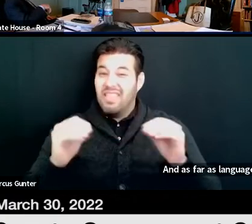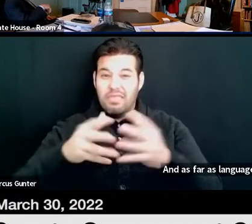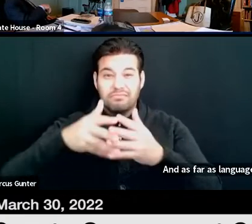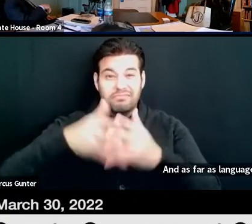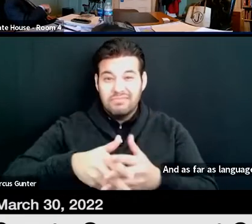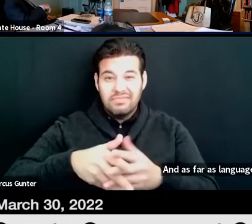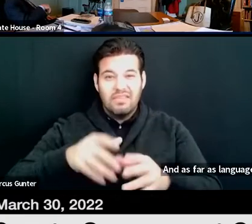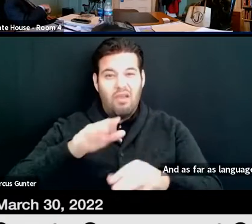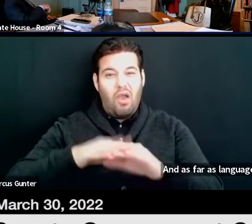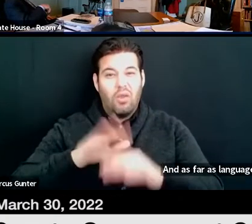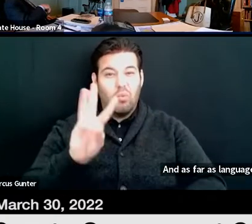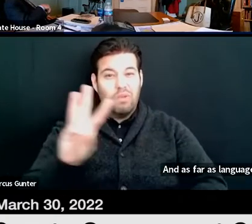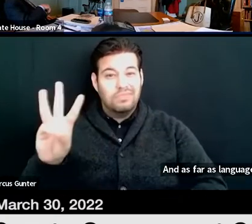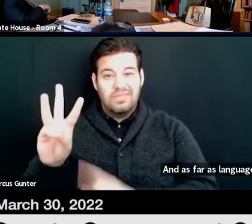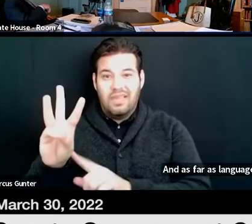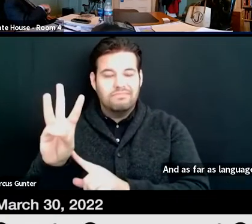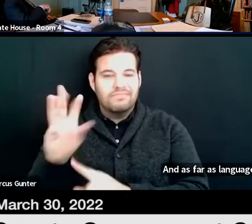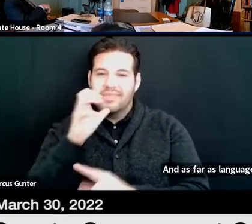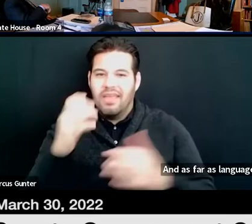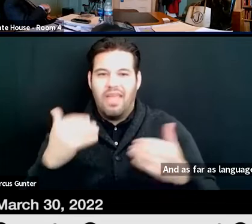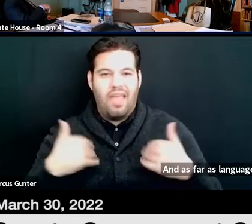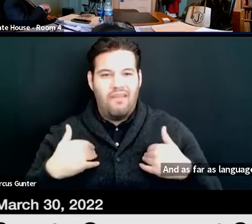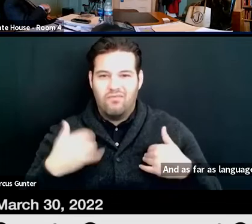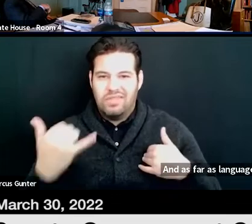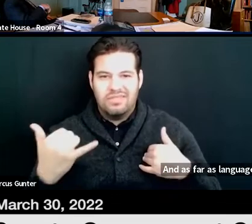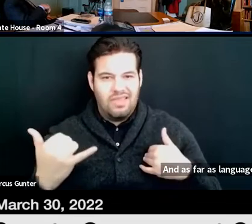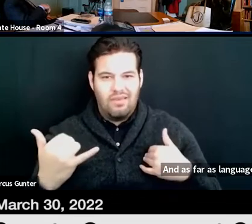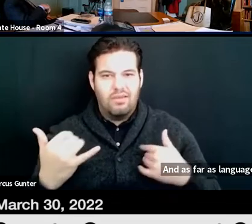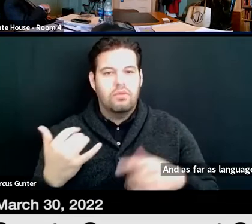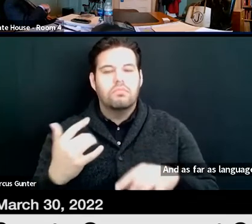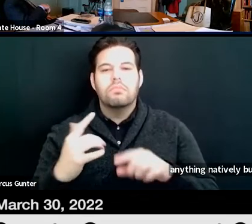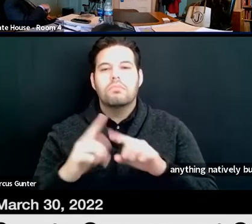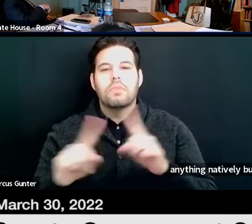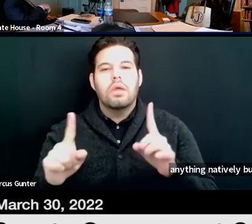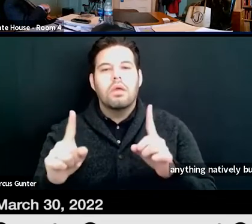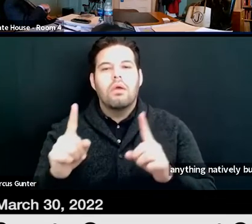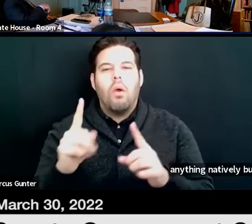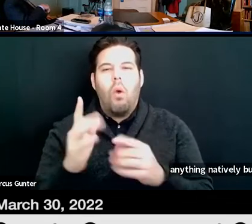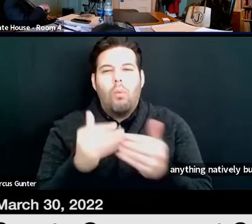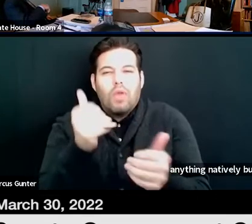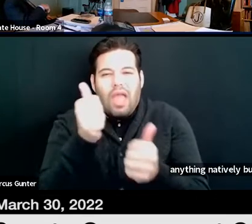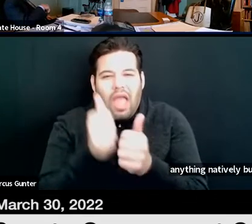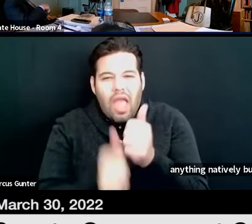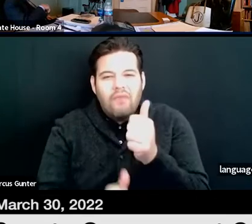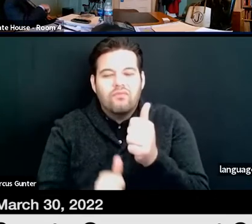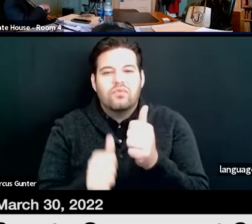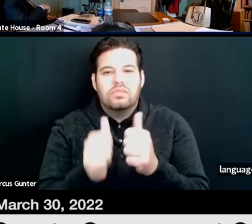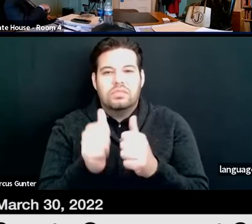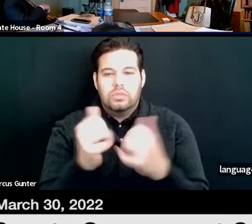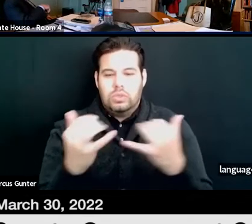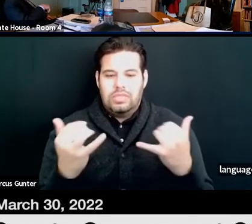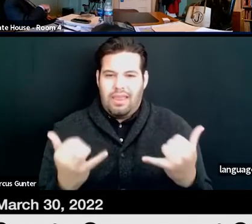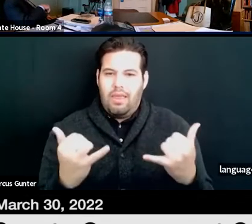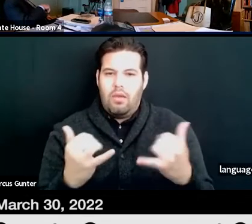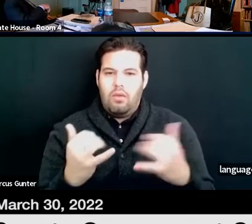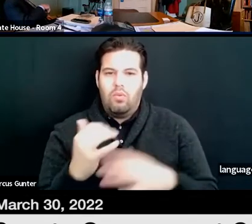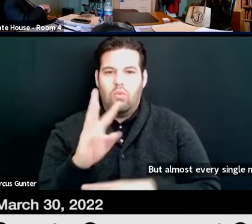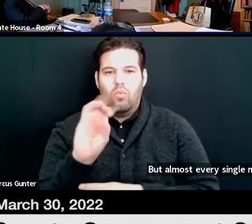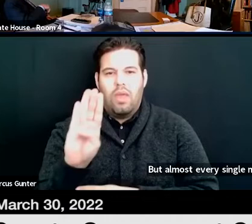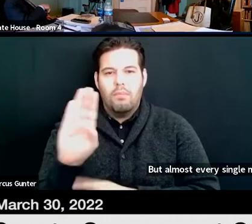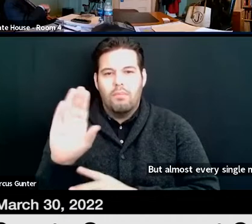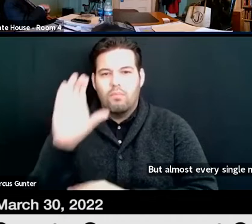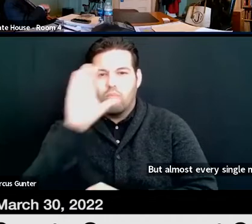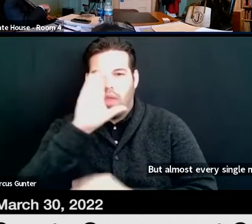website as for language accessibility. But almost every single modern web browser offers the ability to